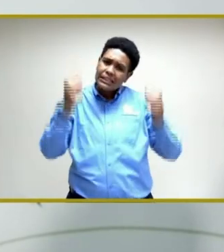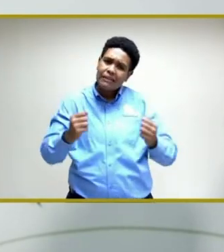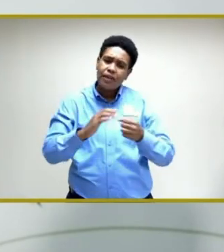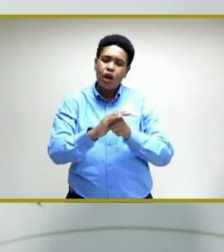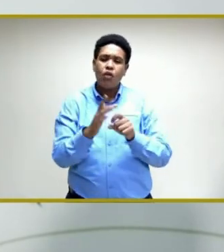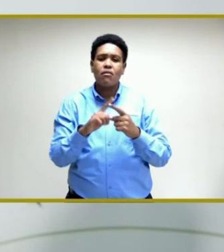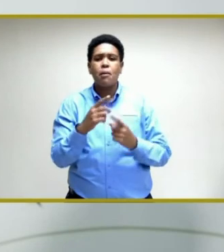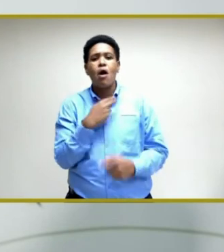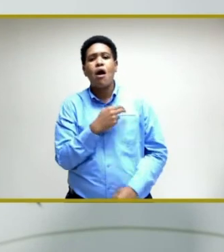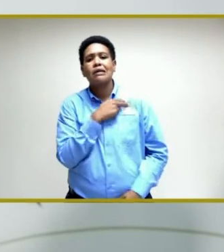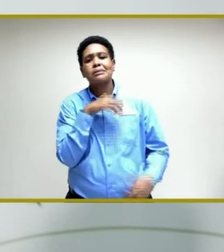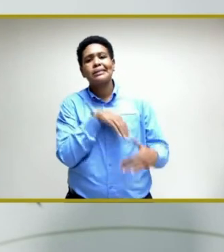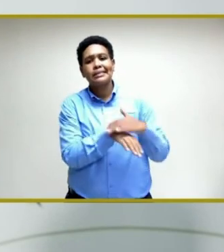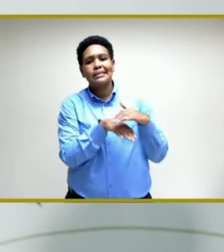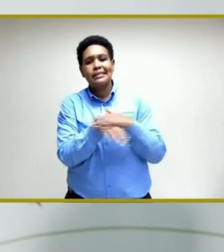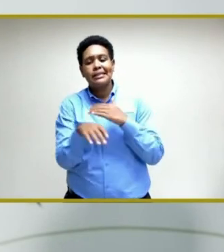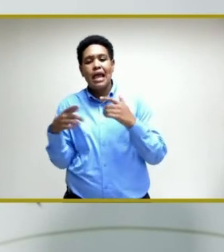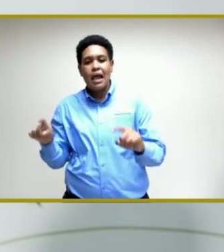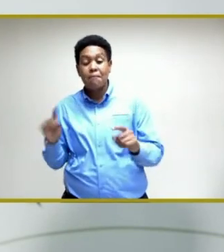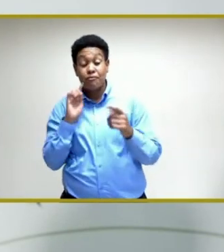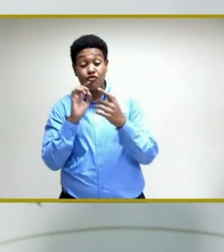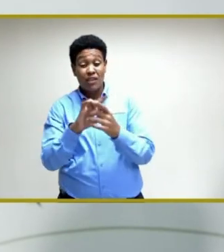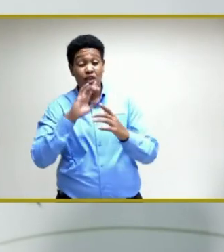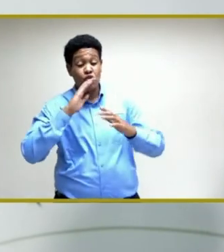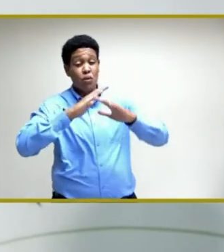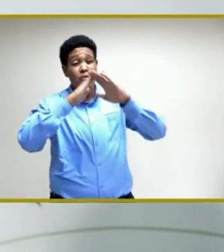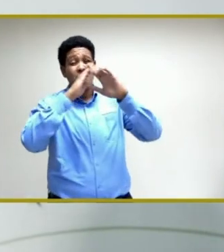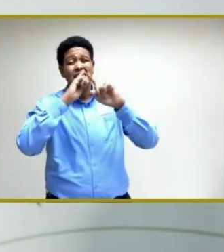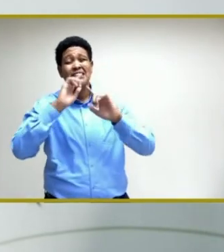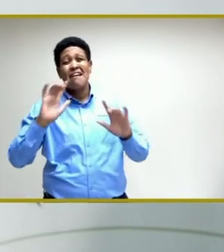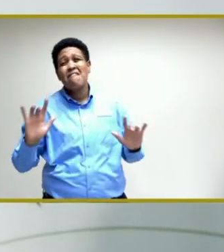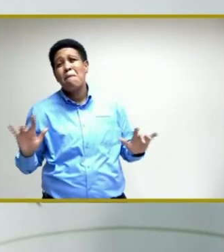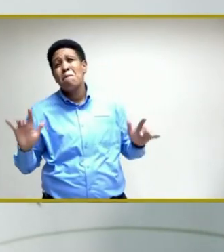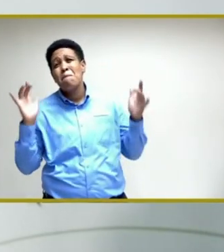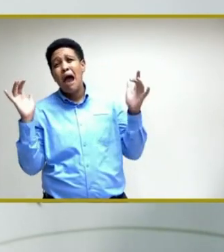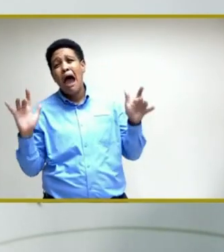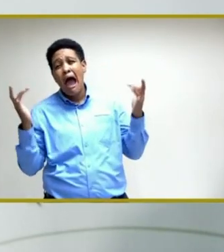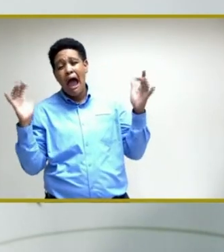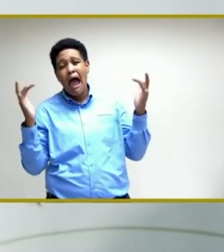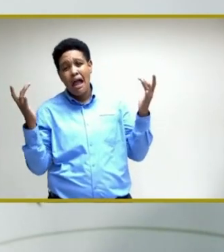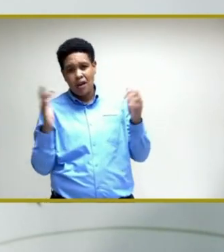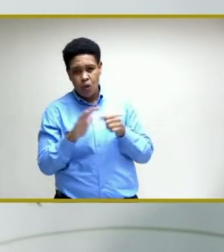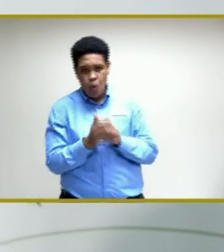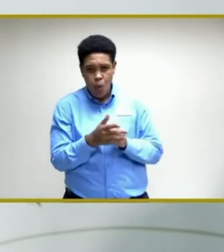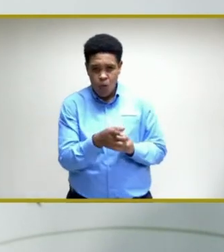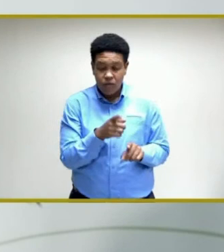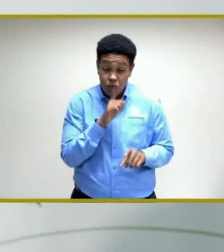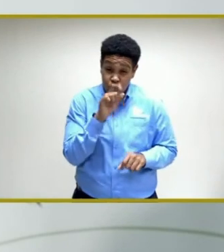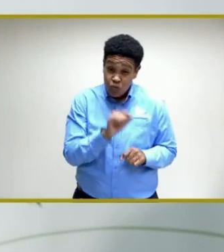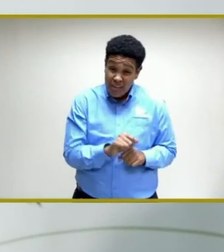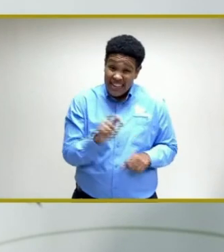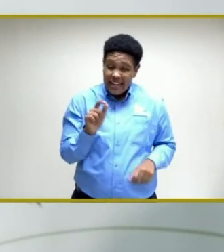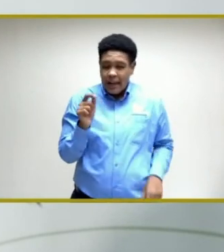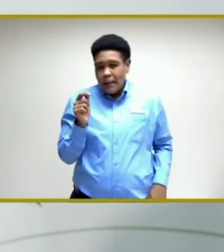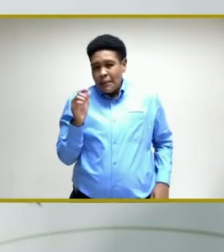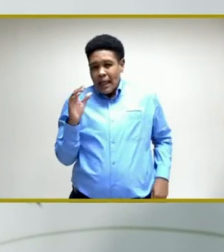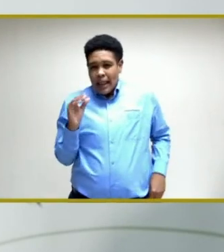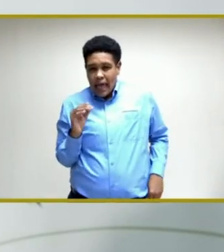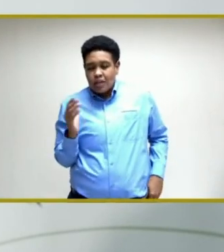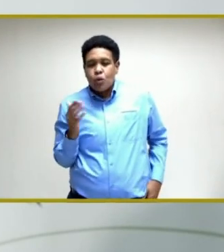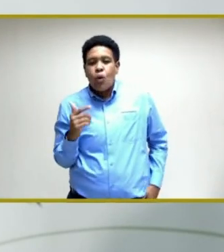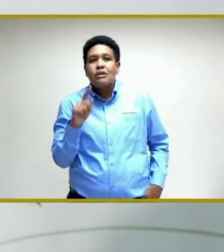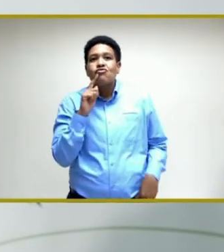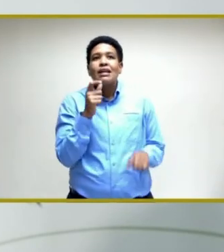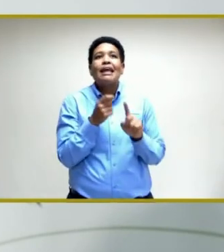hospitalizations. In terms of preventing mild COVID, then it is a bit less. What the